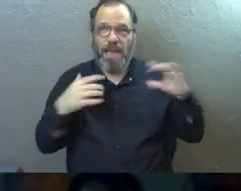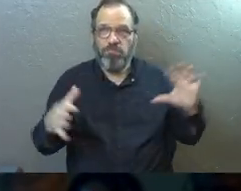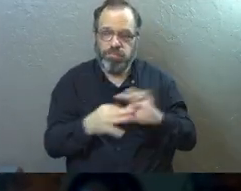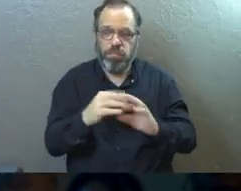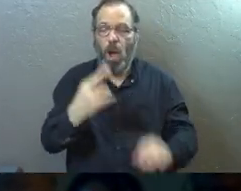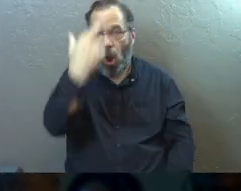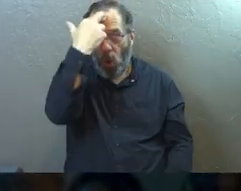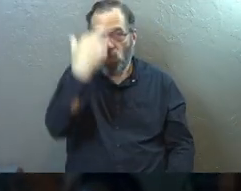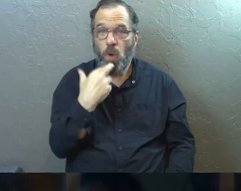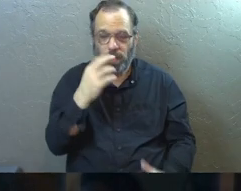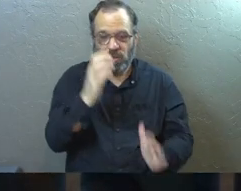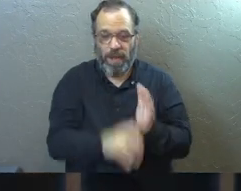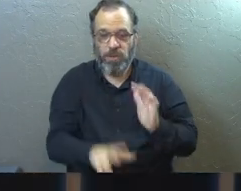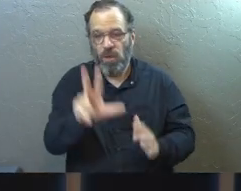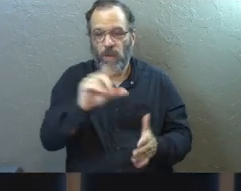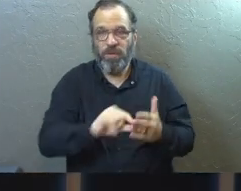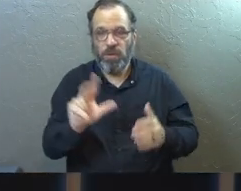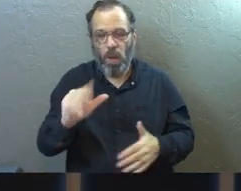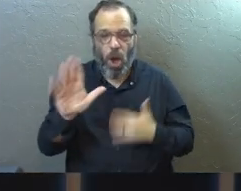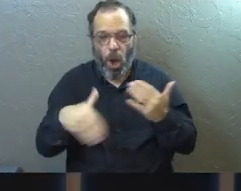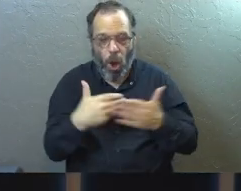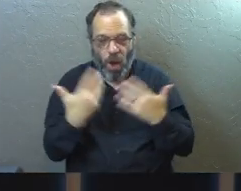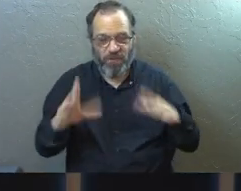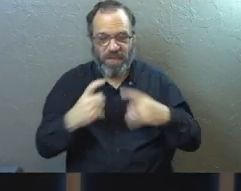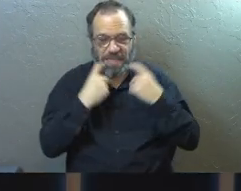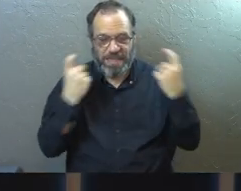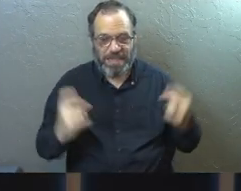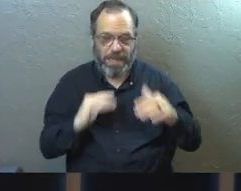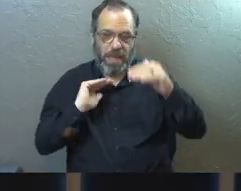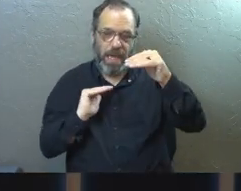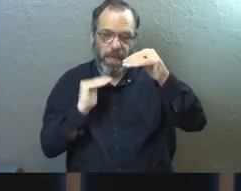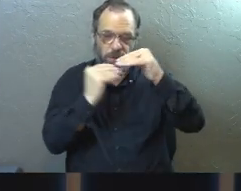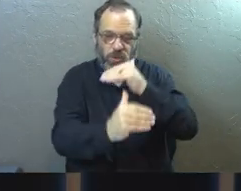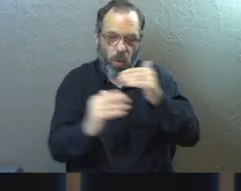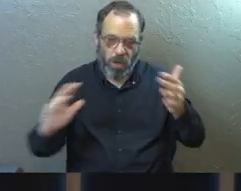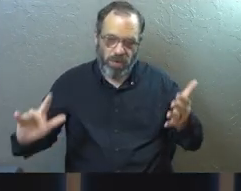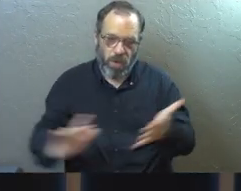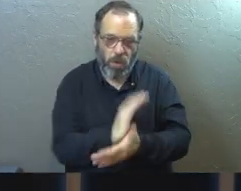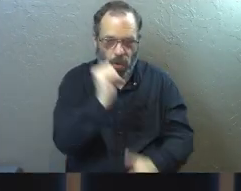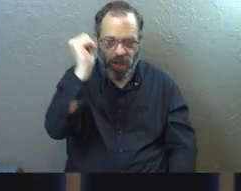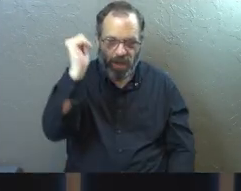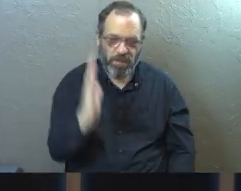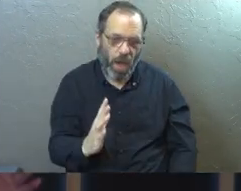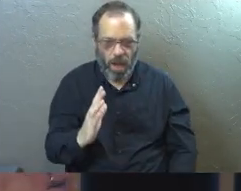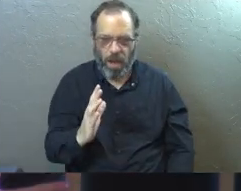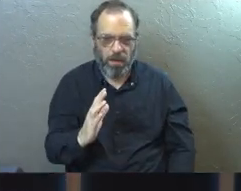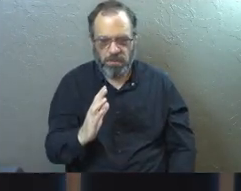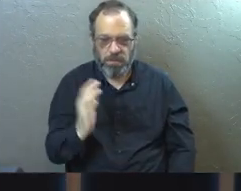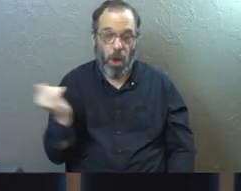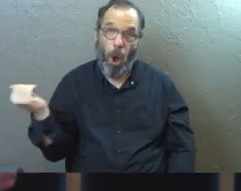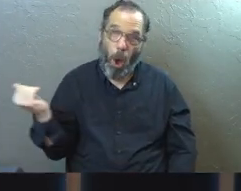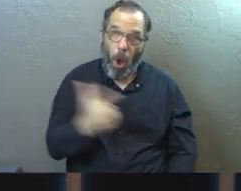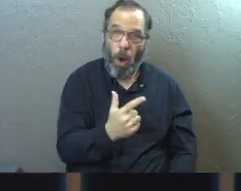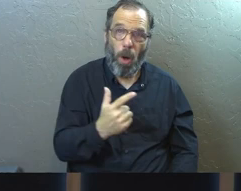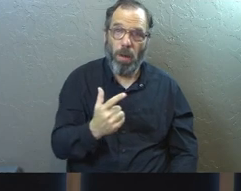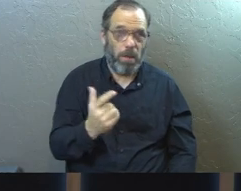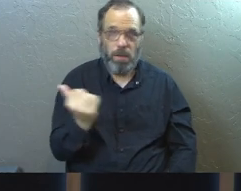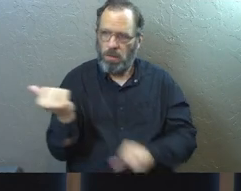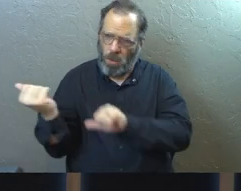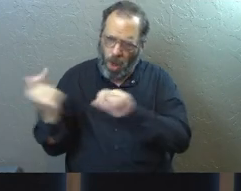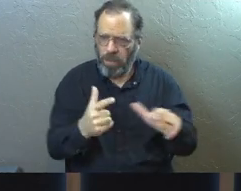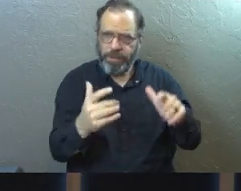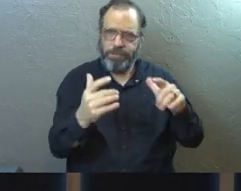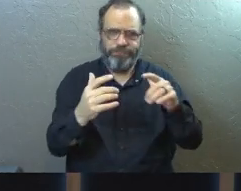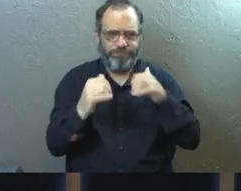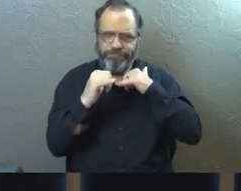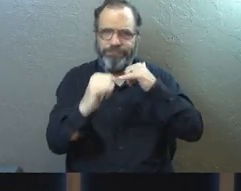Romans chapter 3, verse 23. For everyone has sinned. We all fall short of God's glorious standard. Everyone, all. We're all in